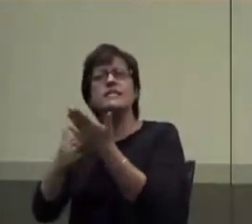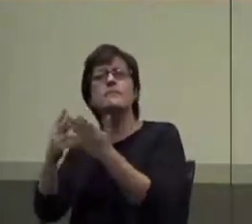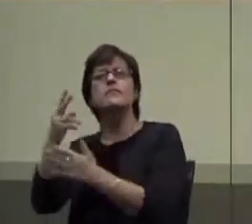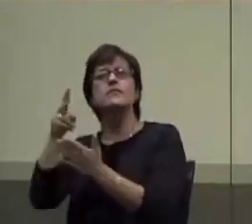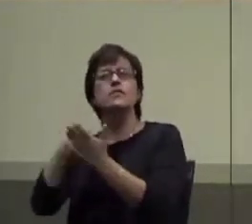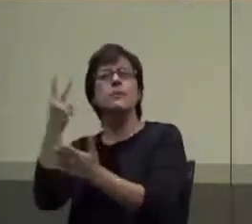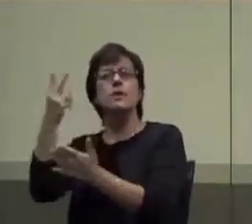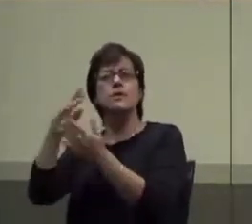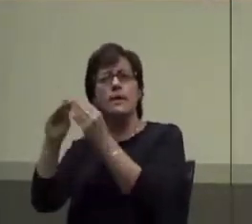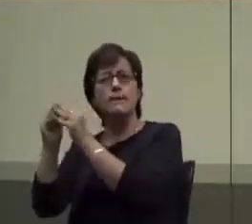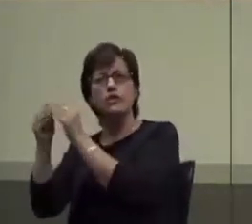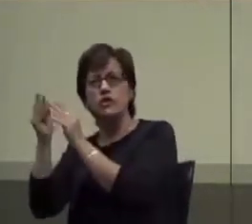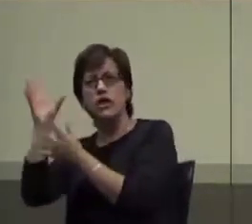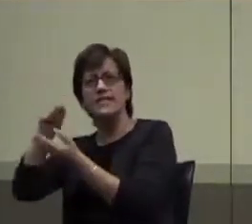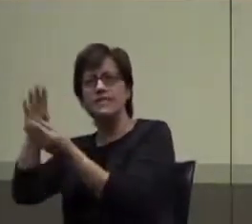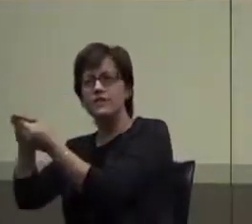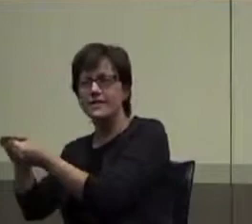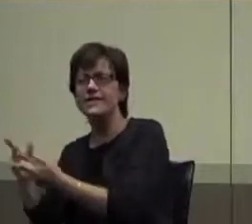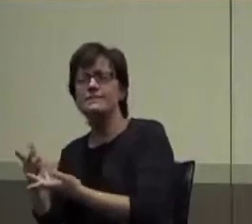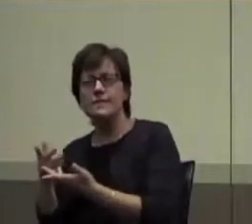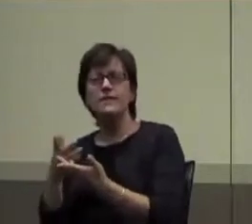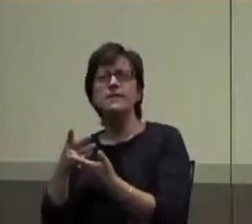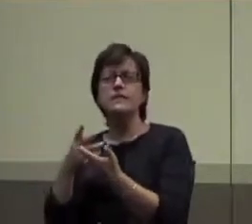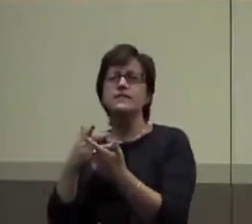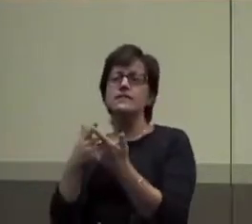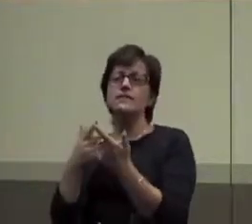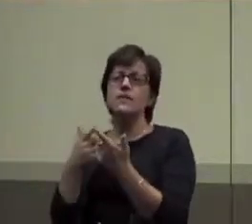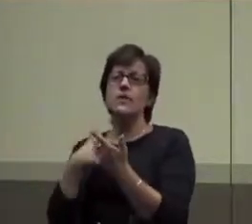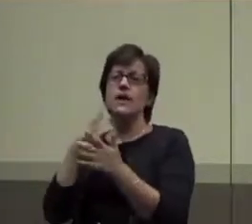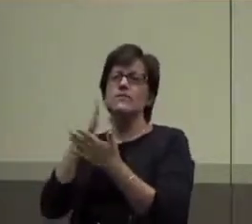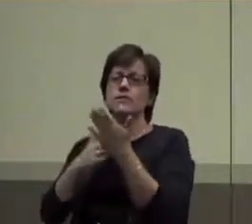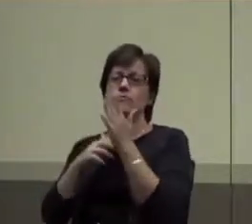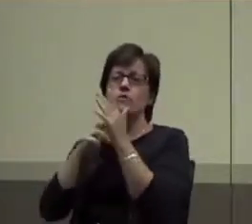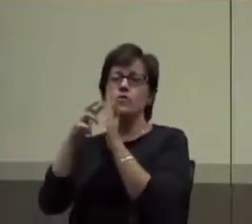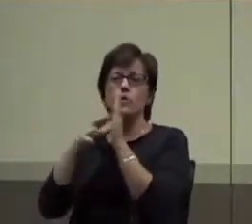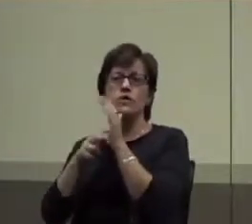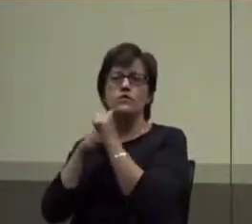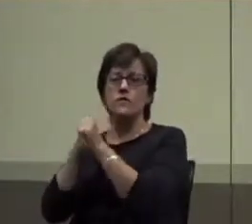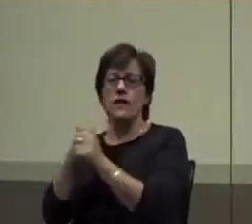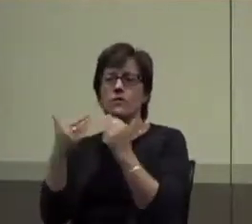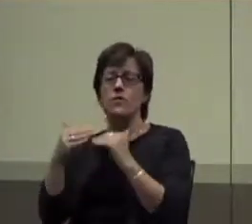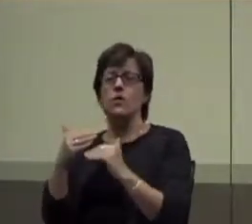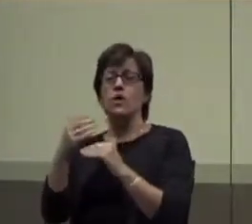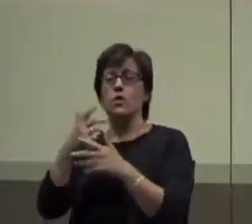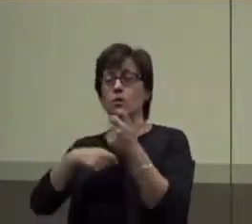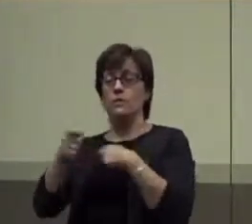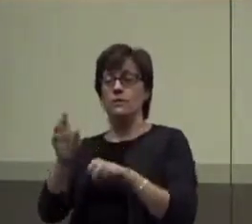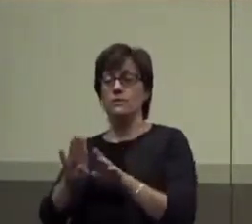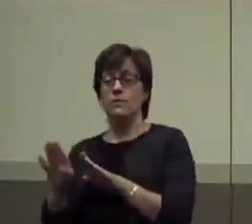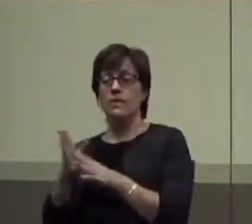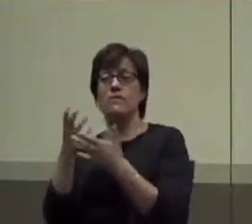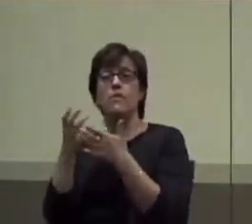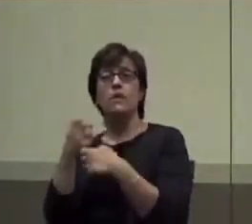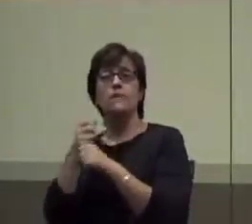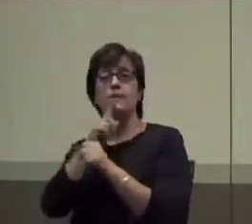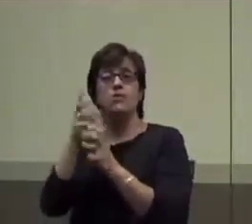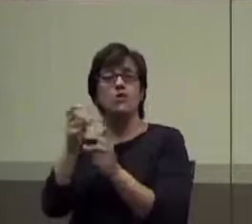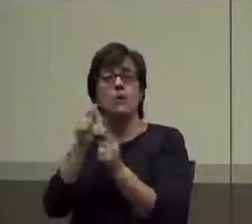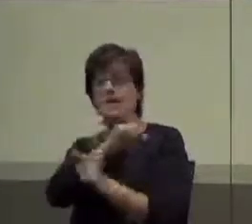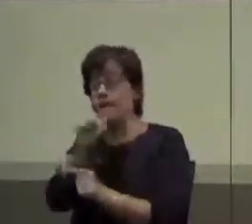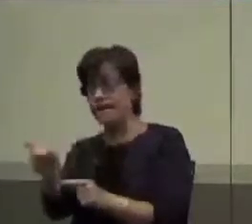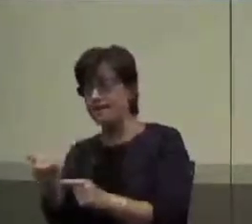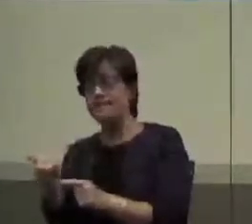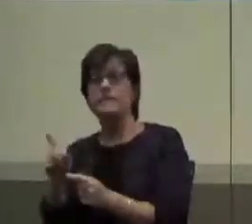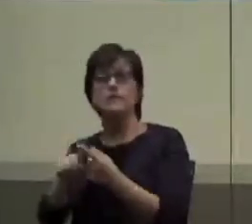make sure those pay off as well, okay, but we have some rules to follow. When it comes to replacement behavior, okay, we want to make sure that we're quickly providing that